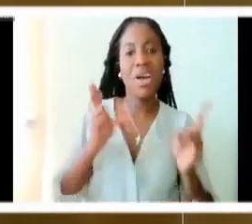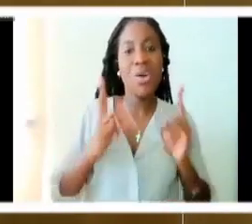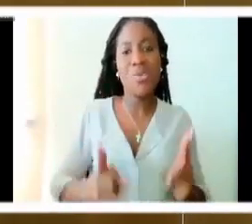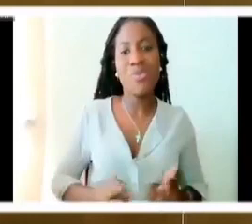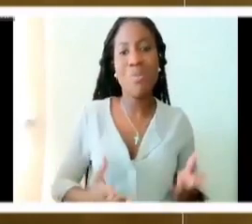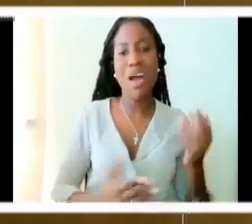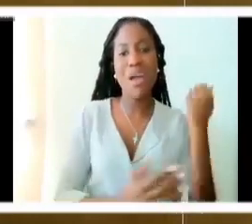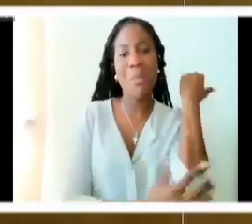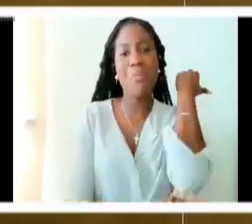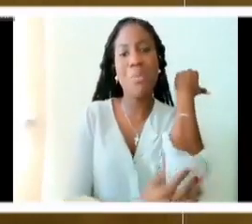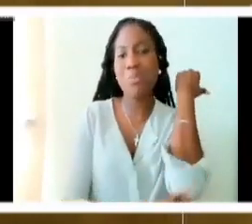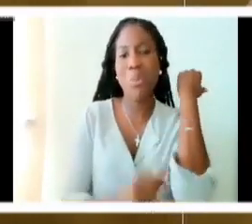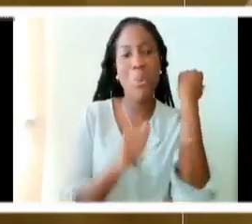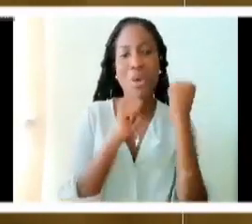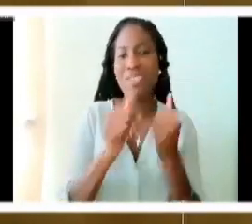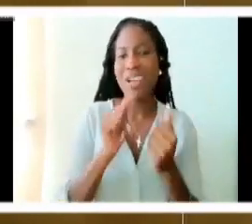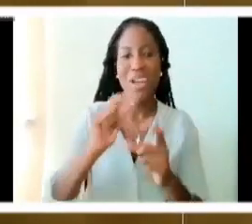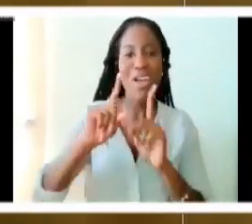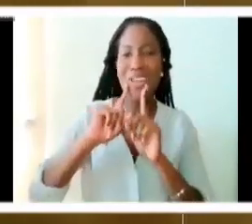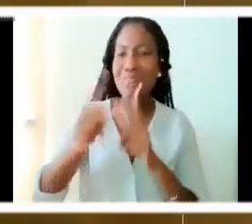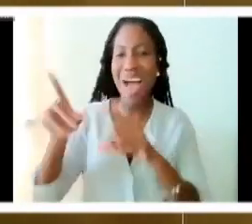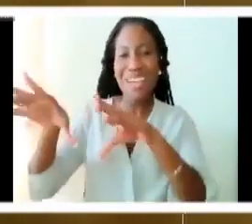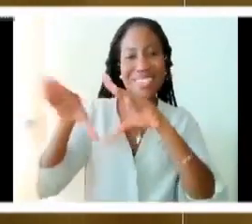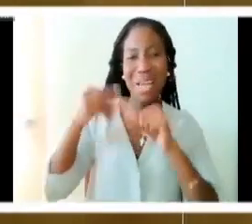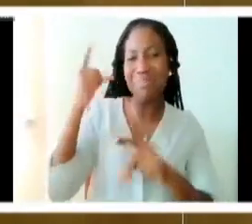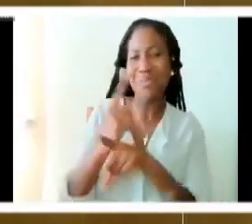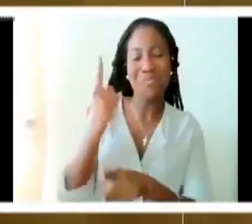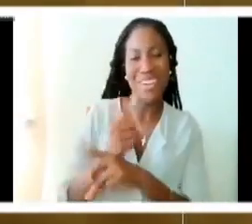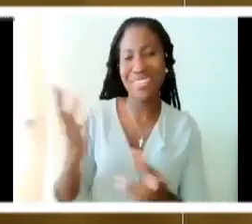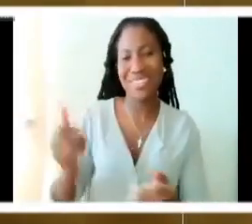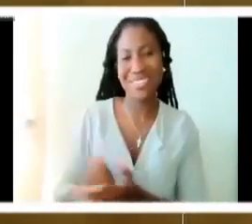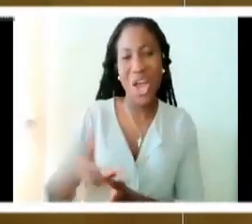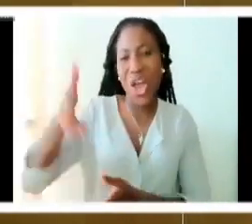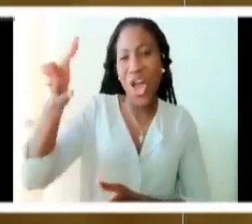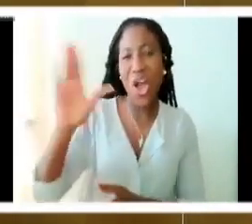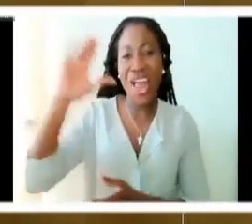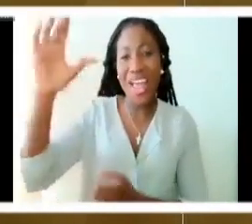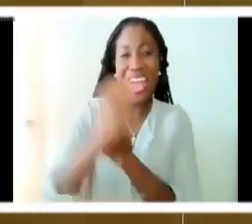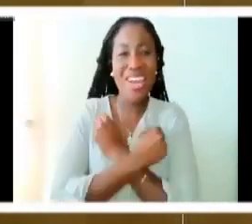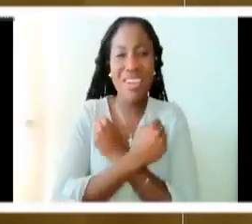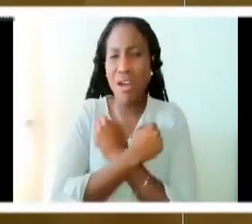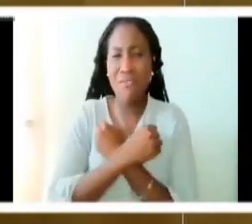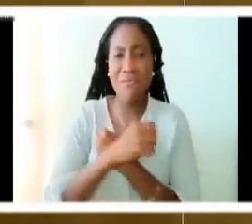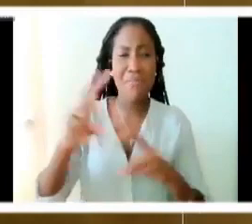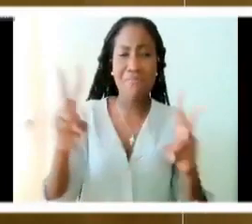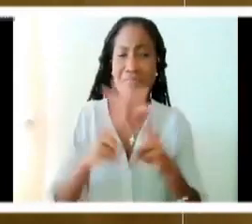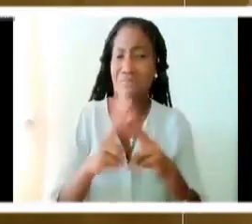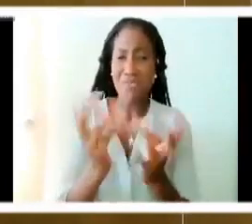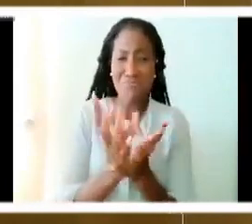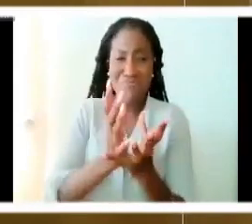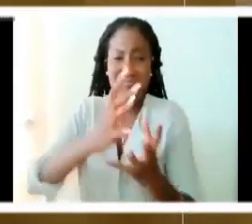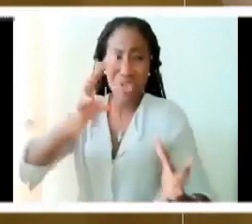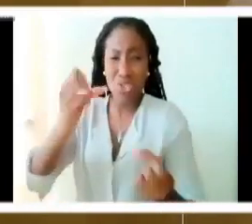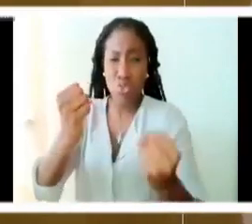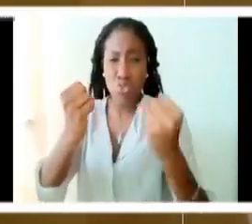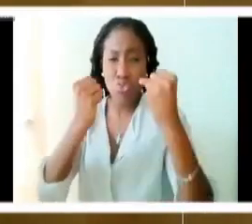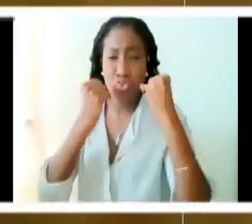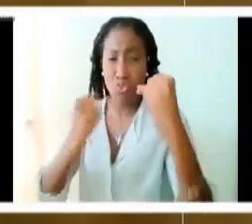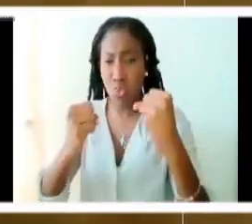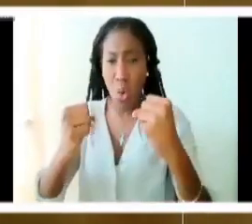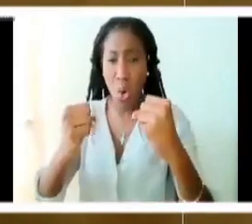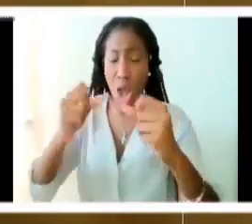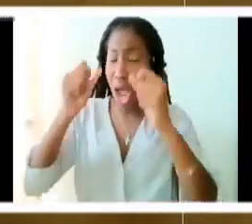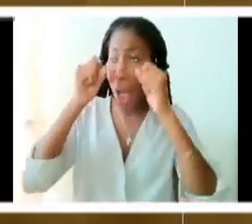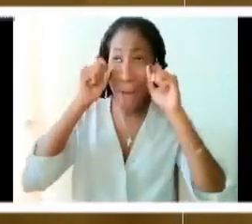That God's love is so dynamic. It's so potent. It's so real. It's so rich. It is so amazing.